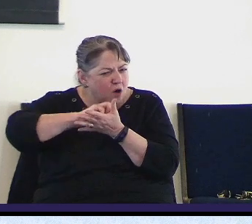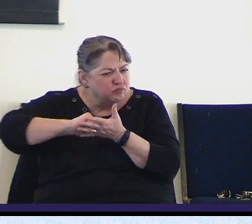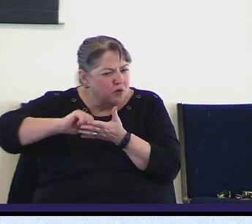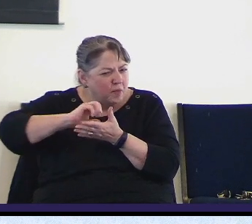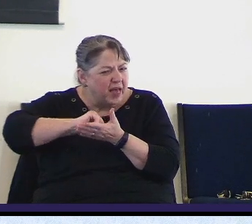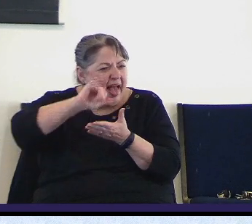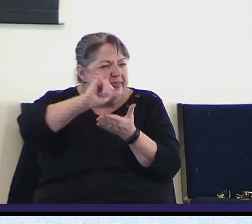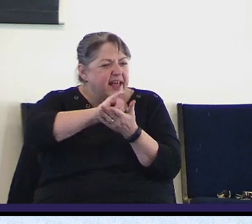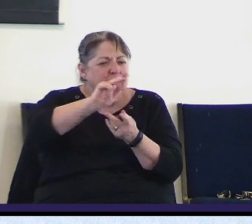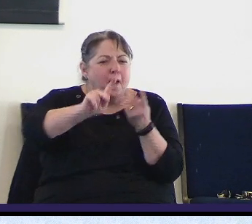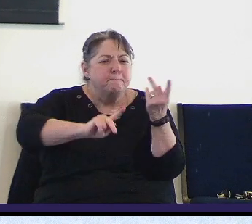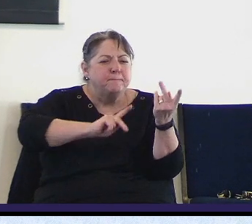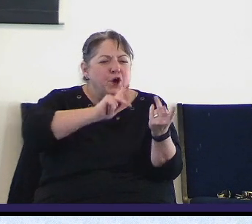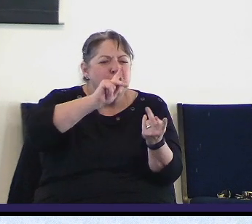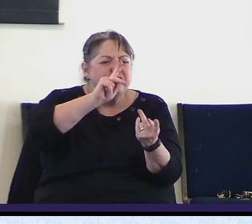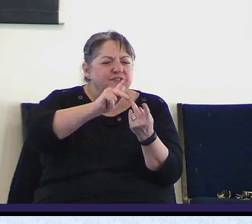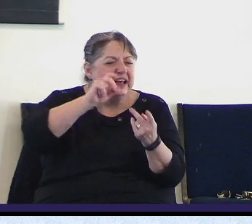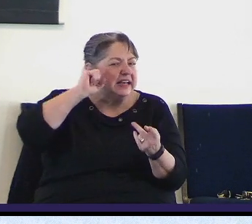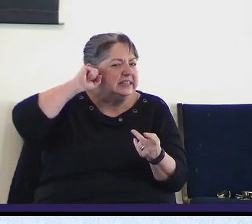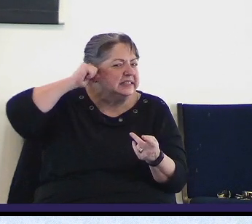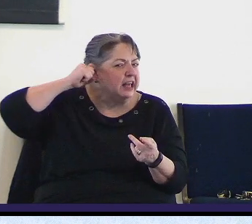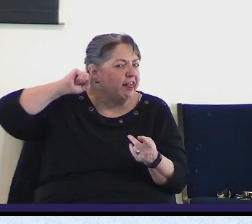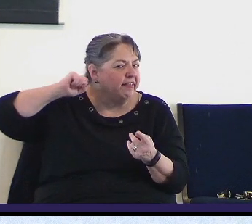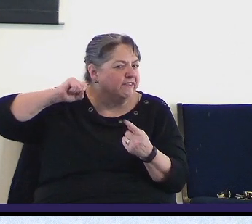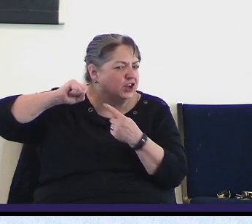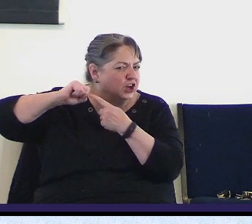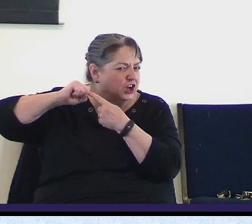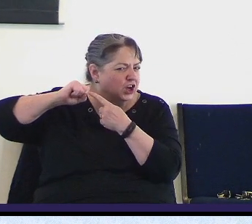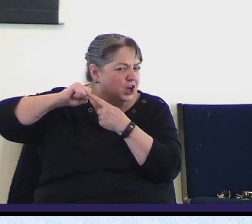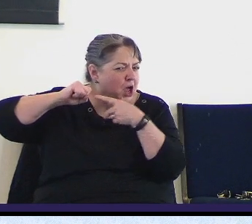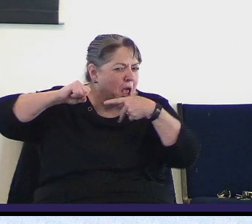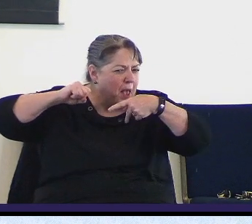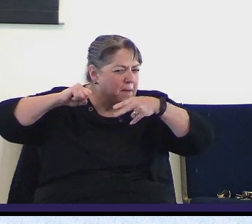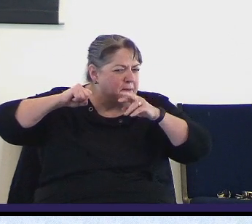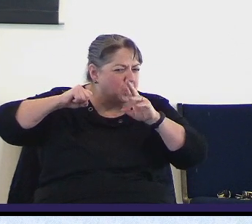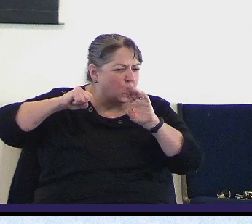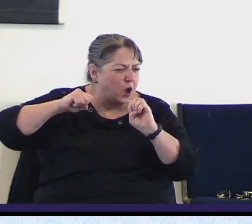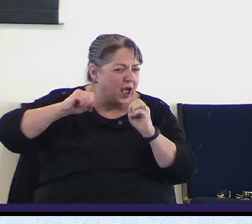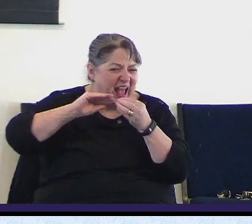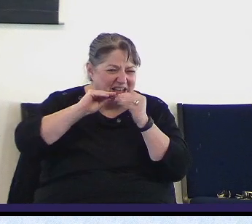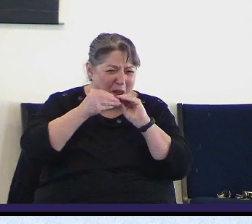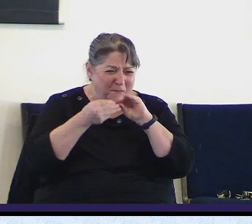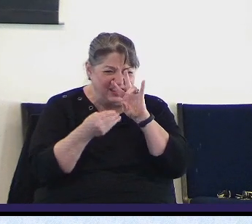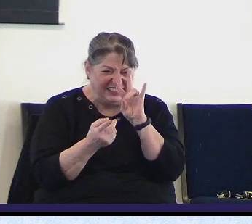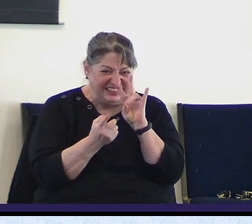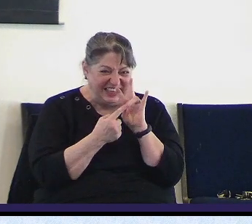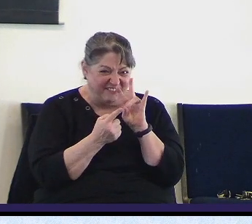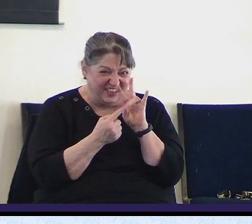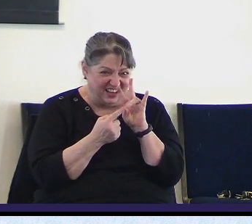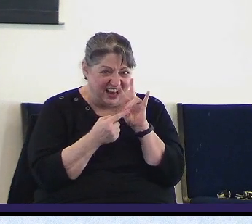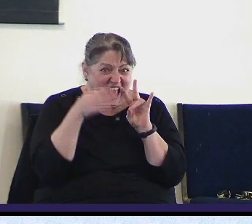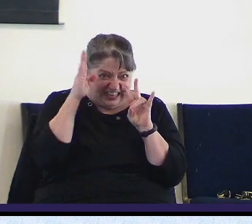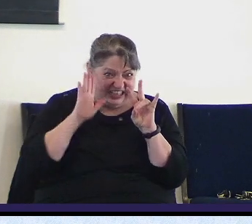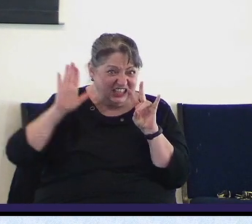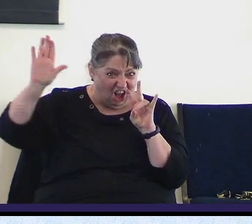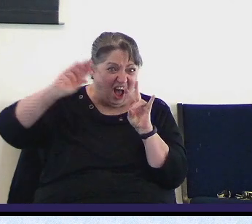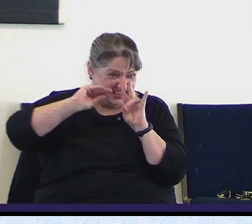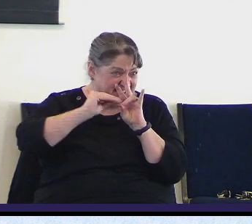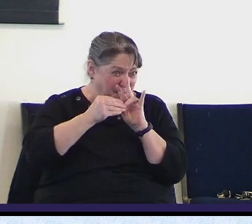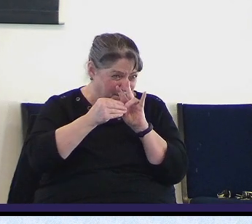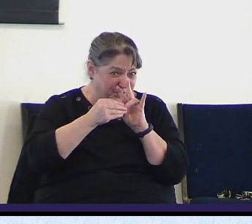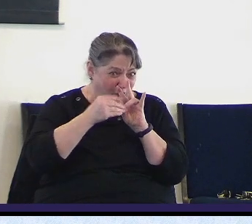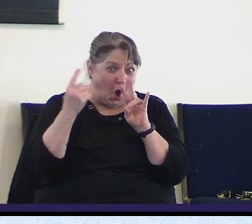purest of the purest that you can get it the number seven in the scriptures is always indicating something of